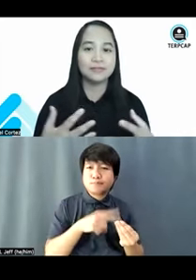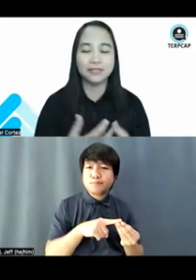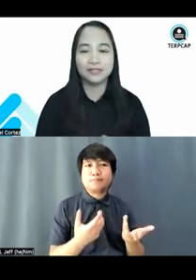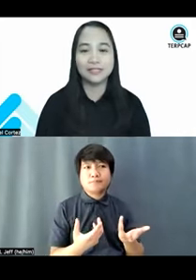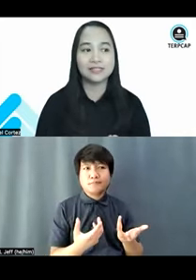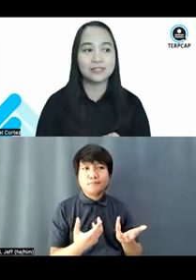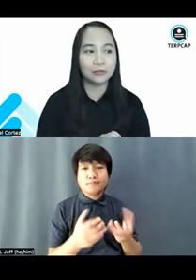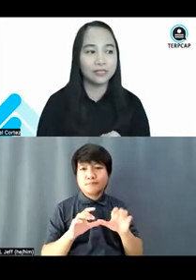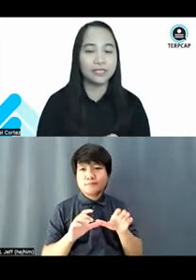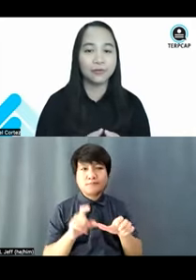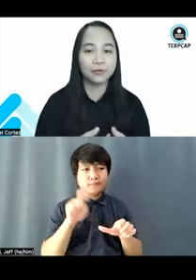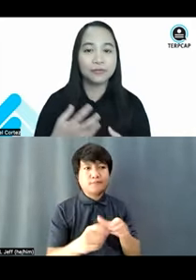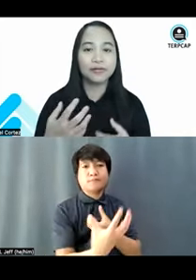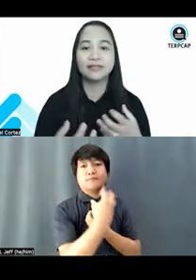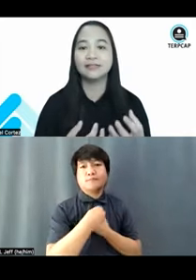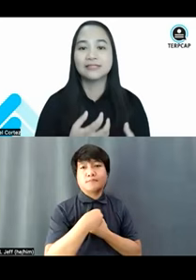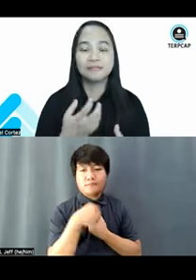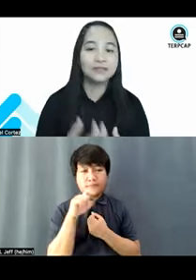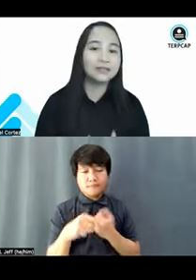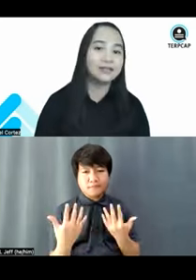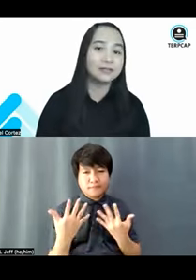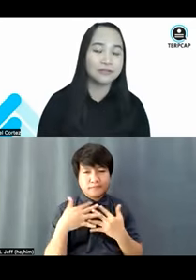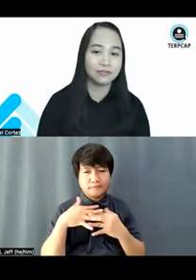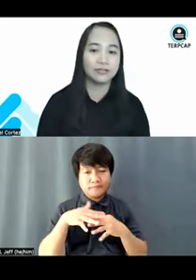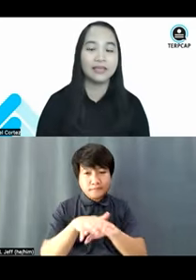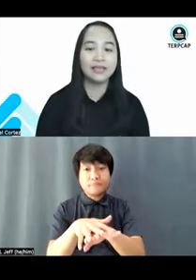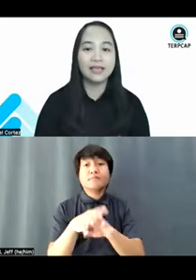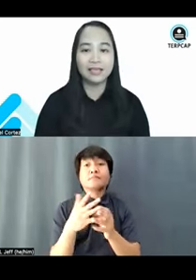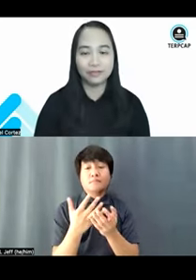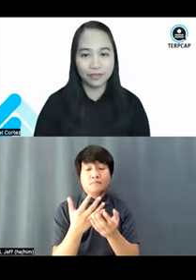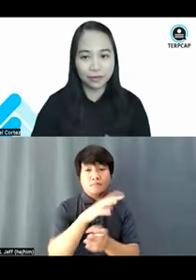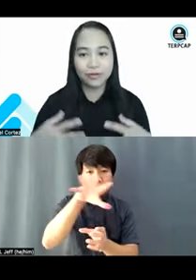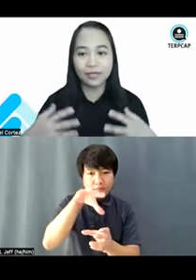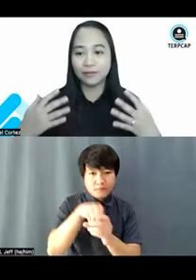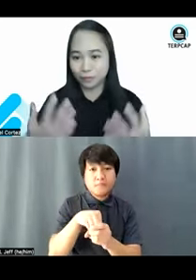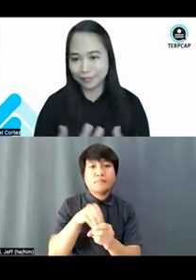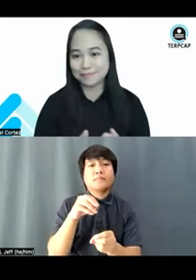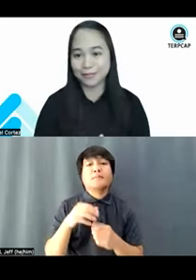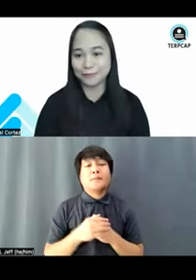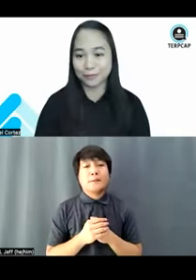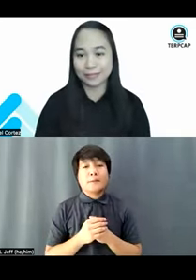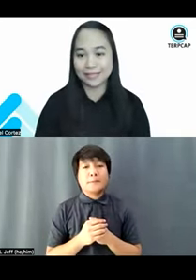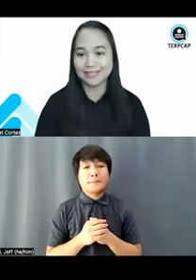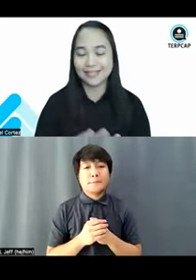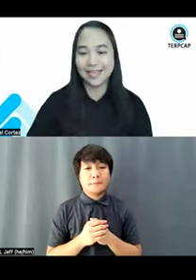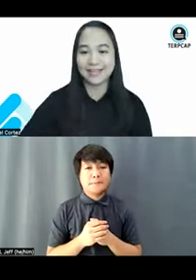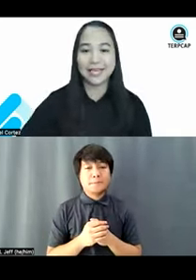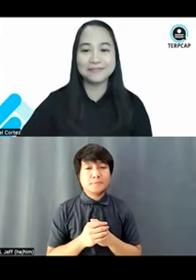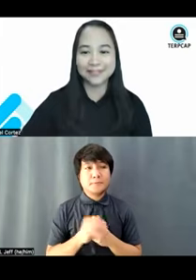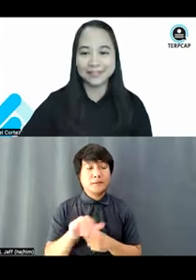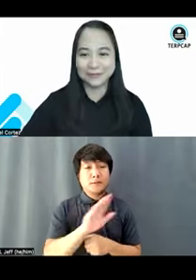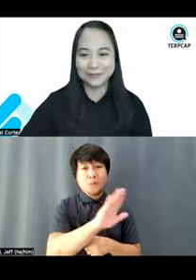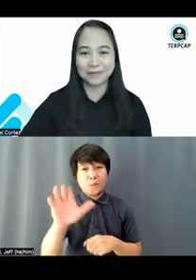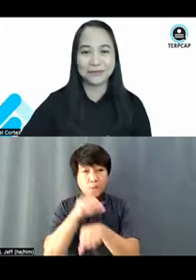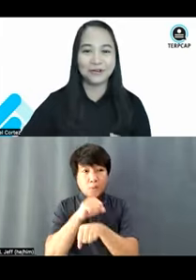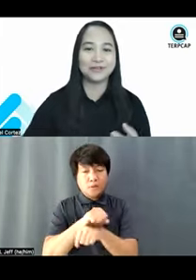with disabilities, slowly incorporating disability inclusion in their respective workplace. And I